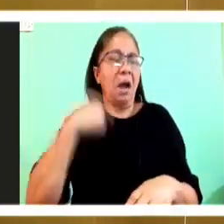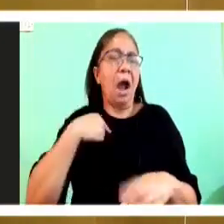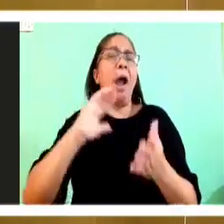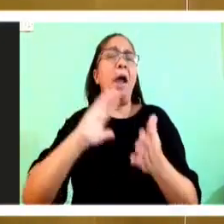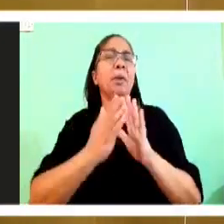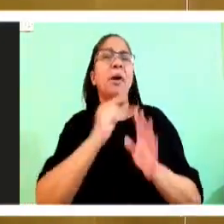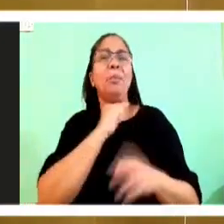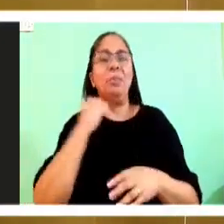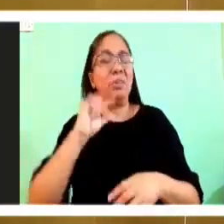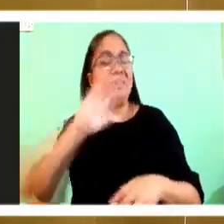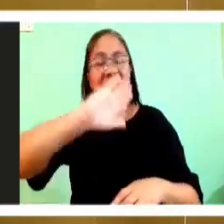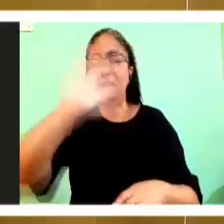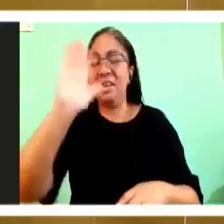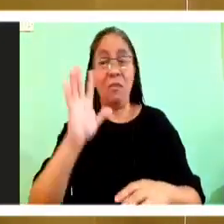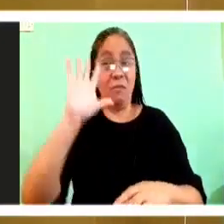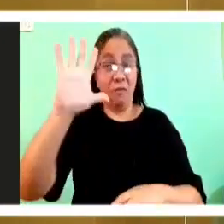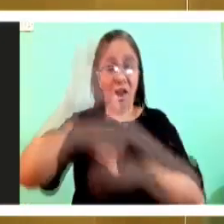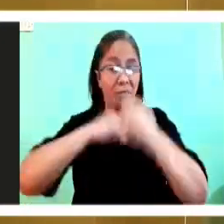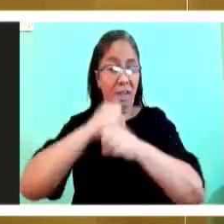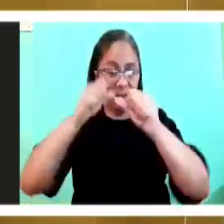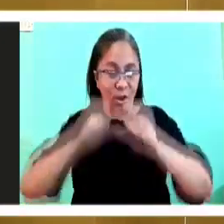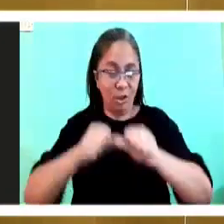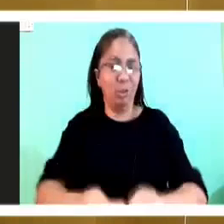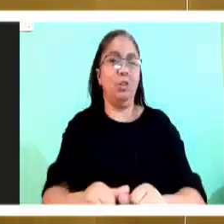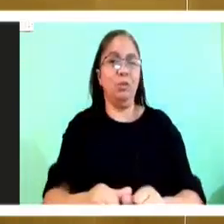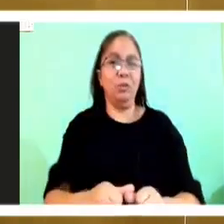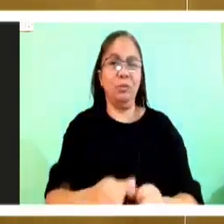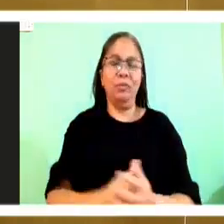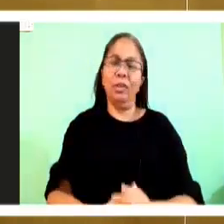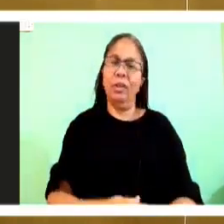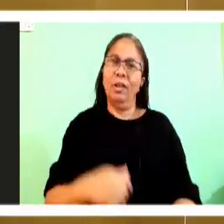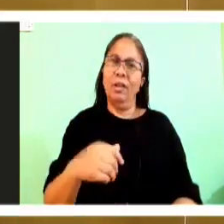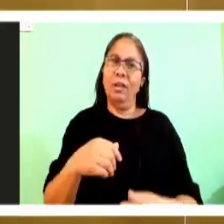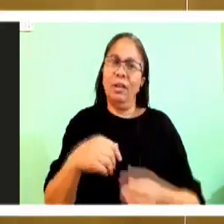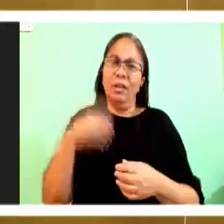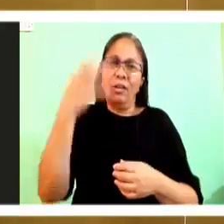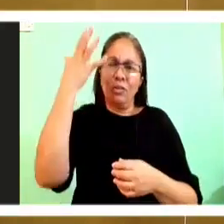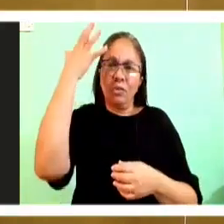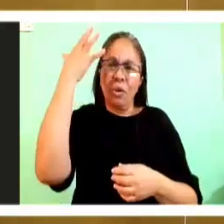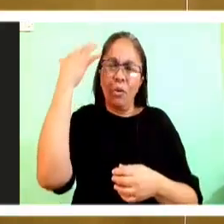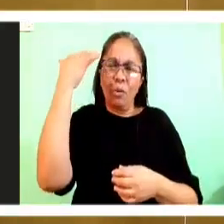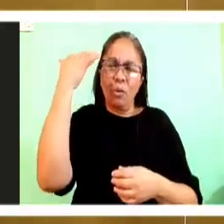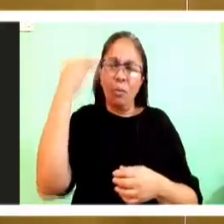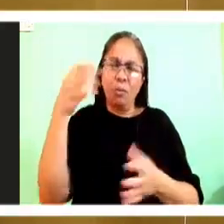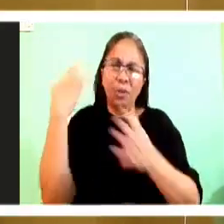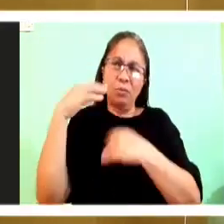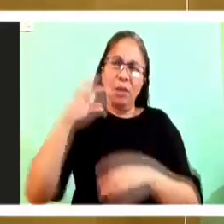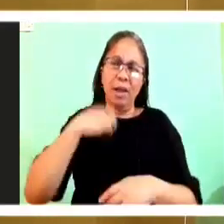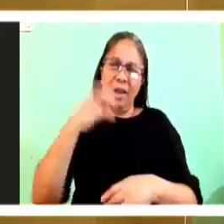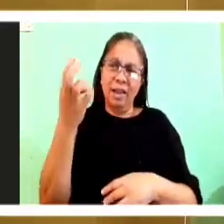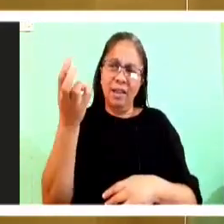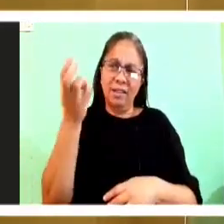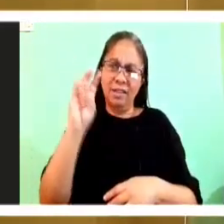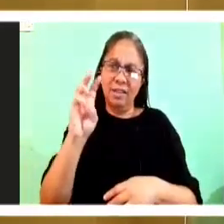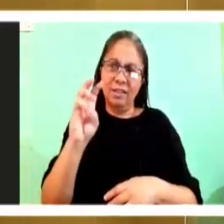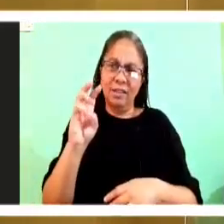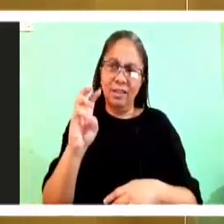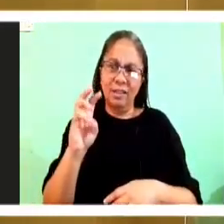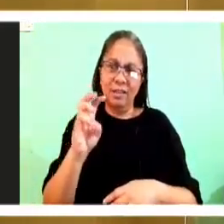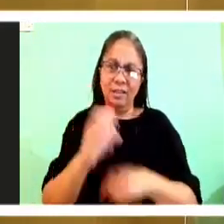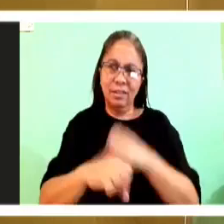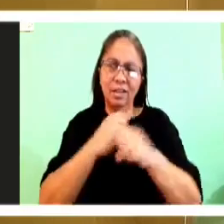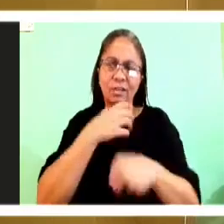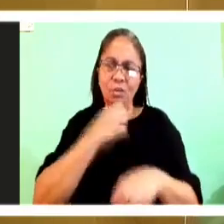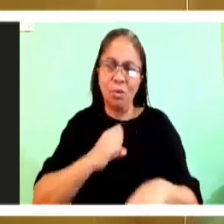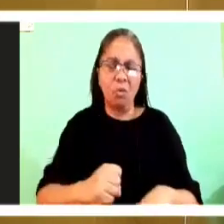for five years. So why did I not see the vocation when it first came? I was blinded by my weakness. And